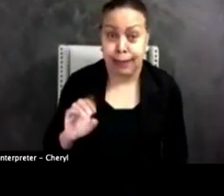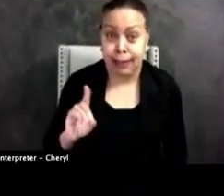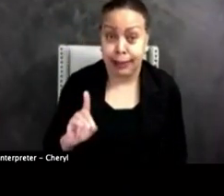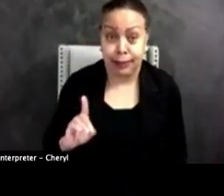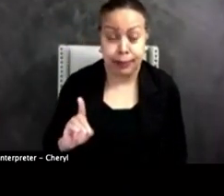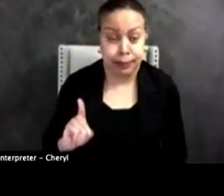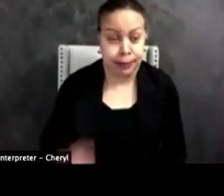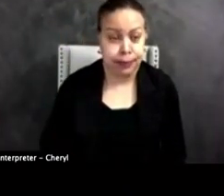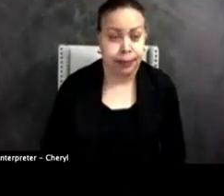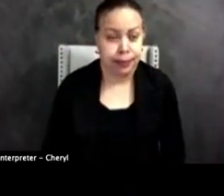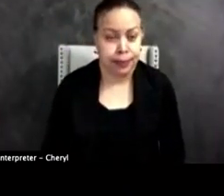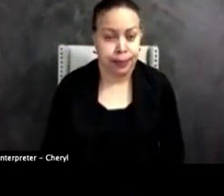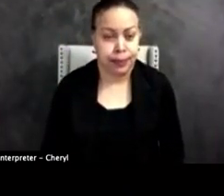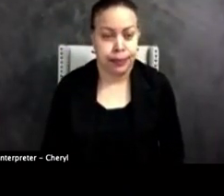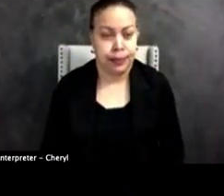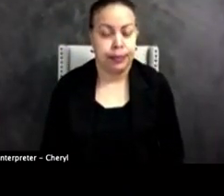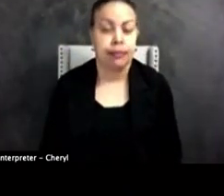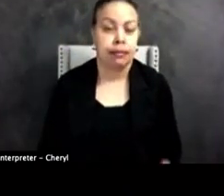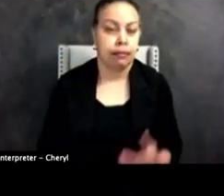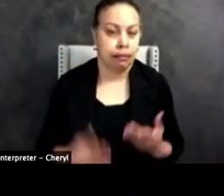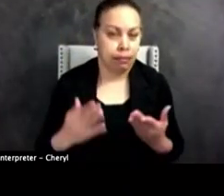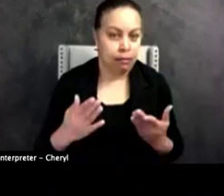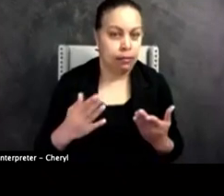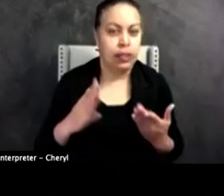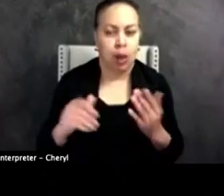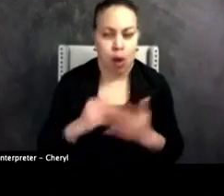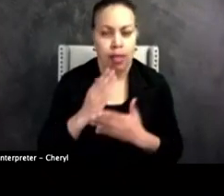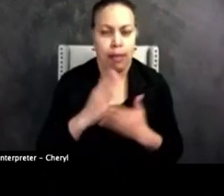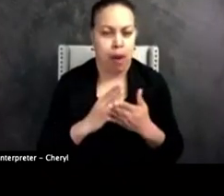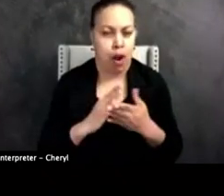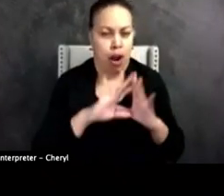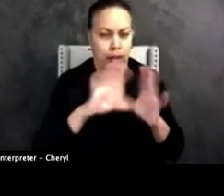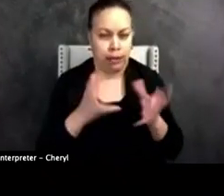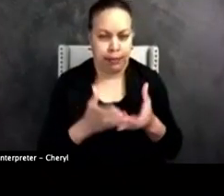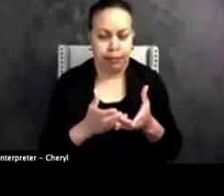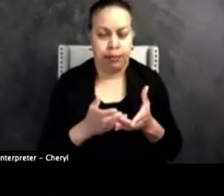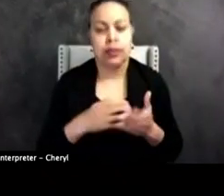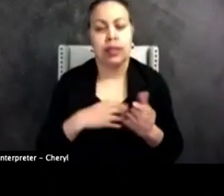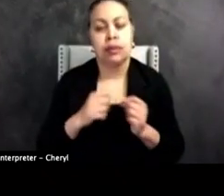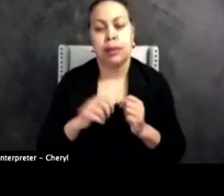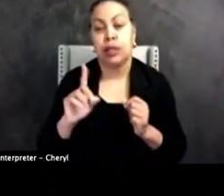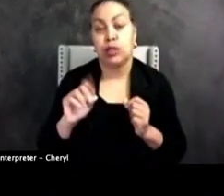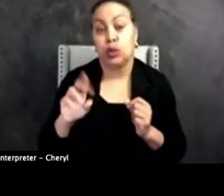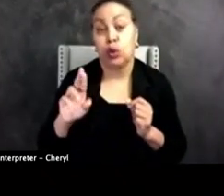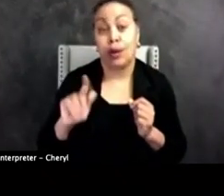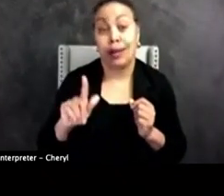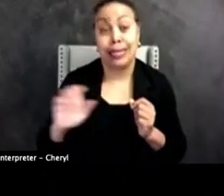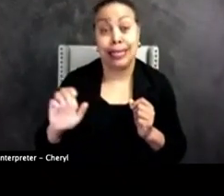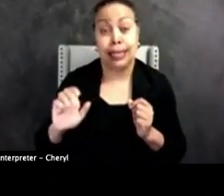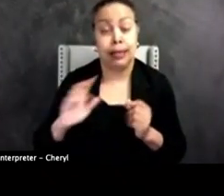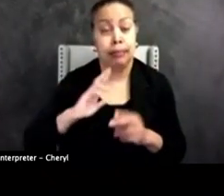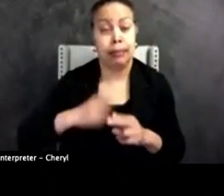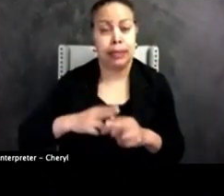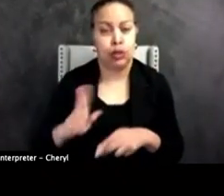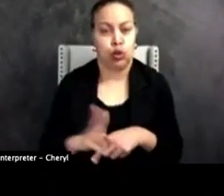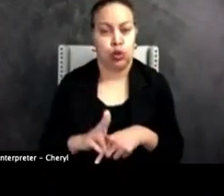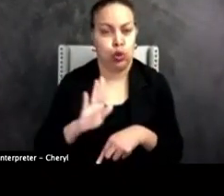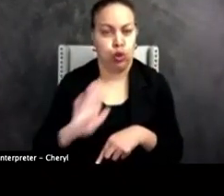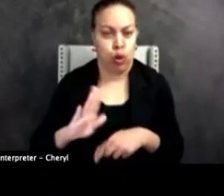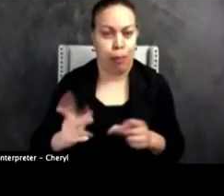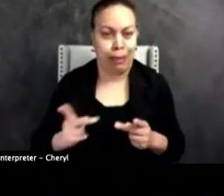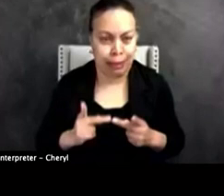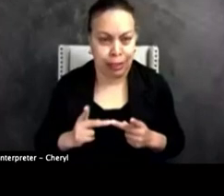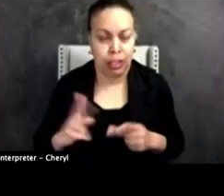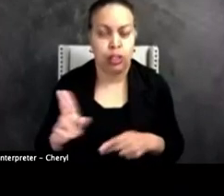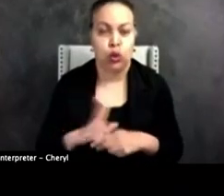Just kind of wrapping things, all these pieces together, I think about what Doralee said about using your position, using that uniform and that position of